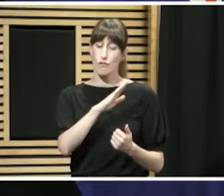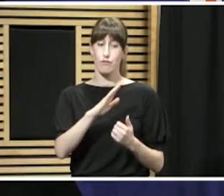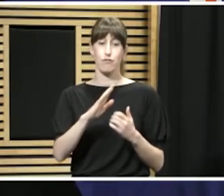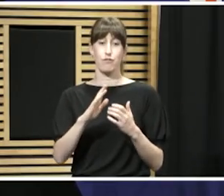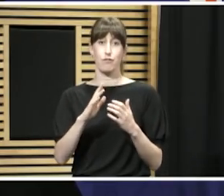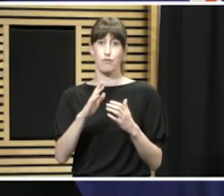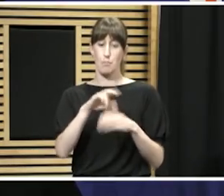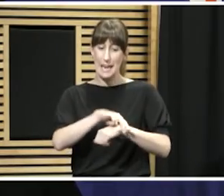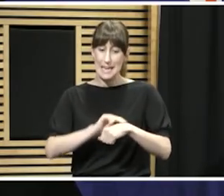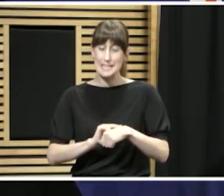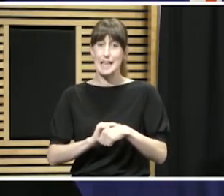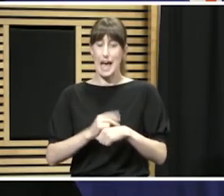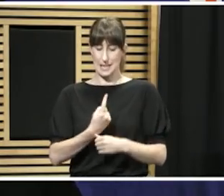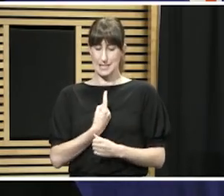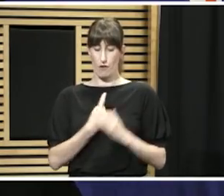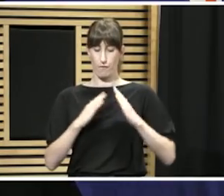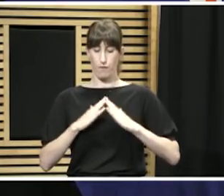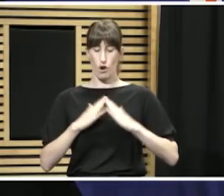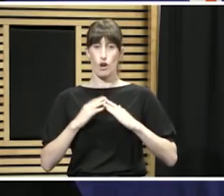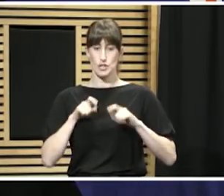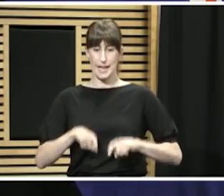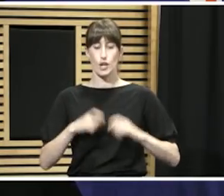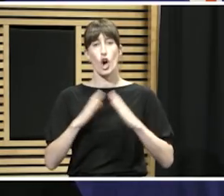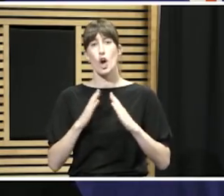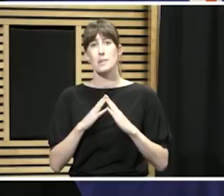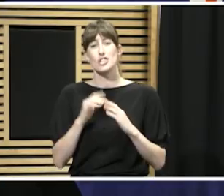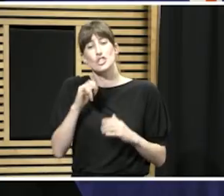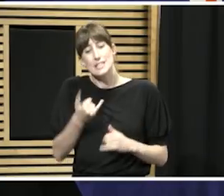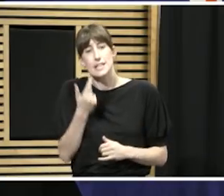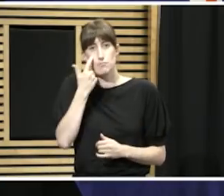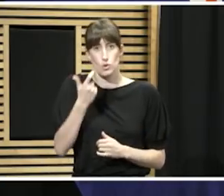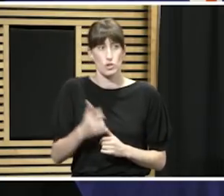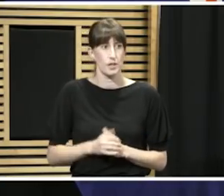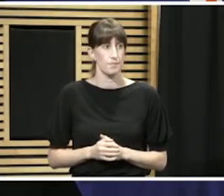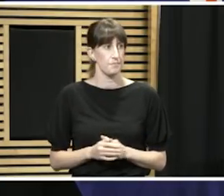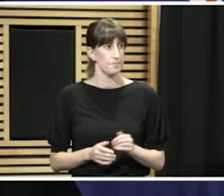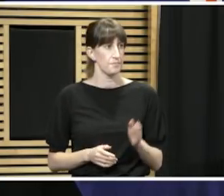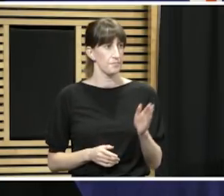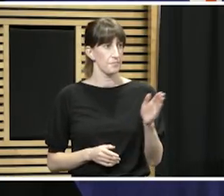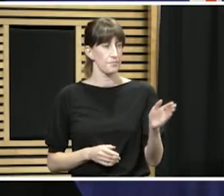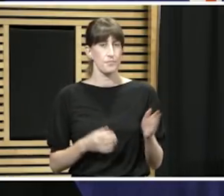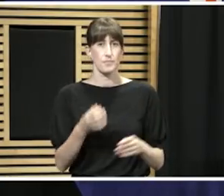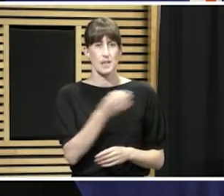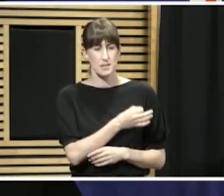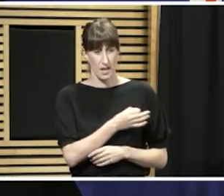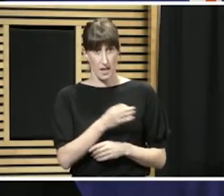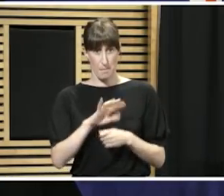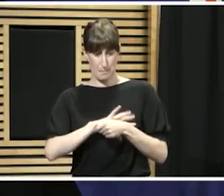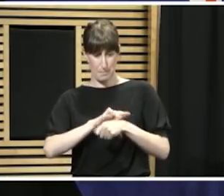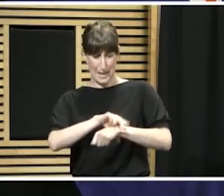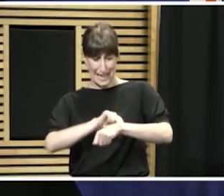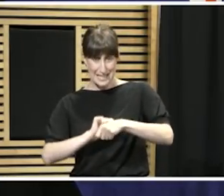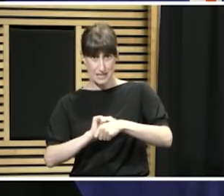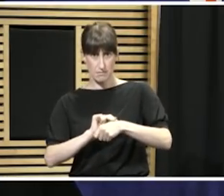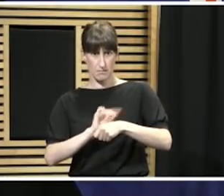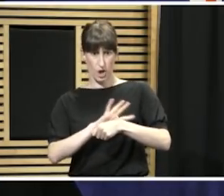as a precaution and in response to that and other things. The fact that they contracted COVID-19, does that suggest that police don't have